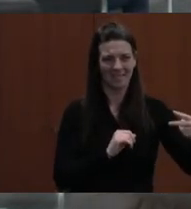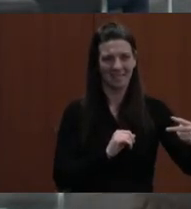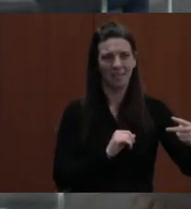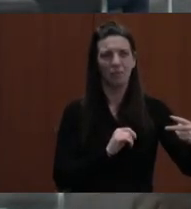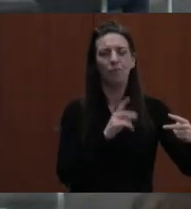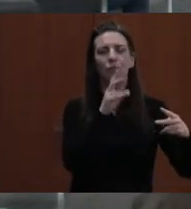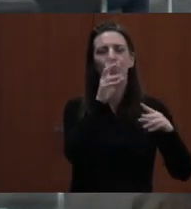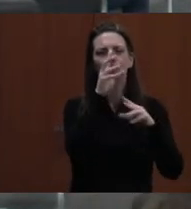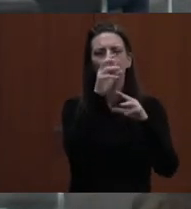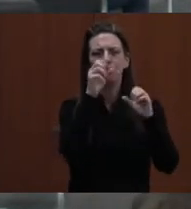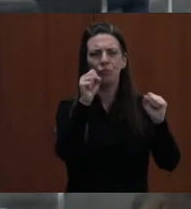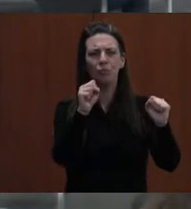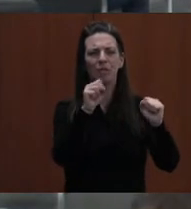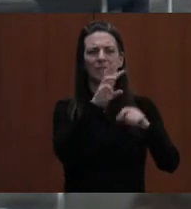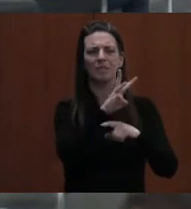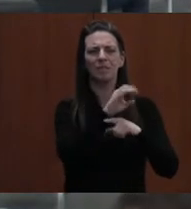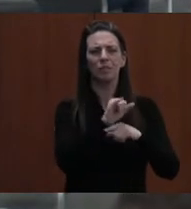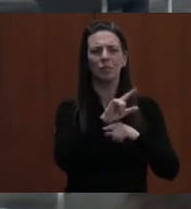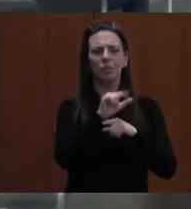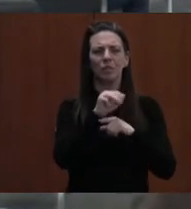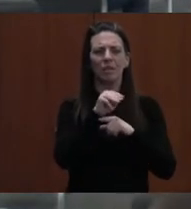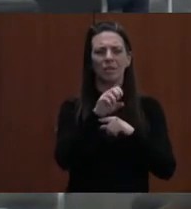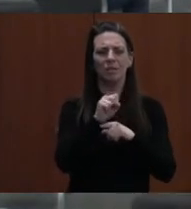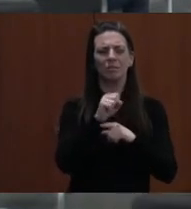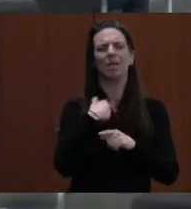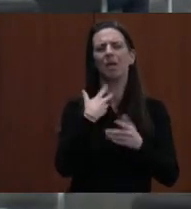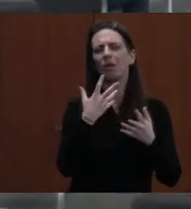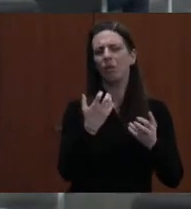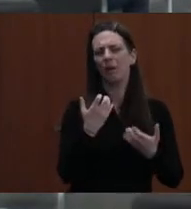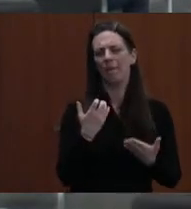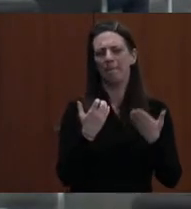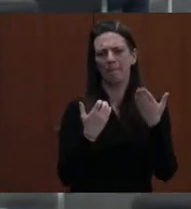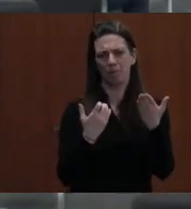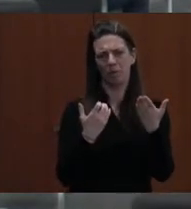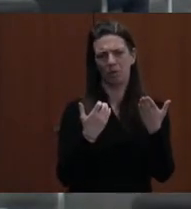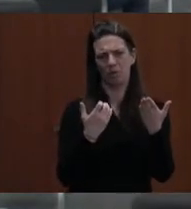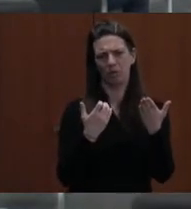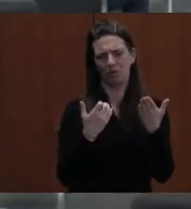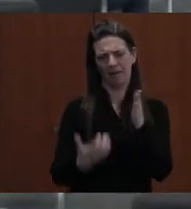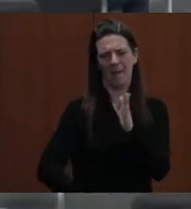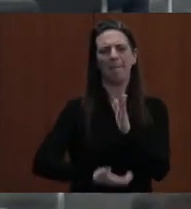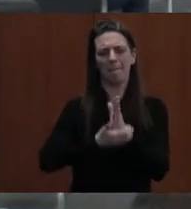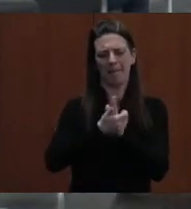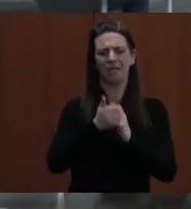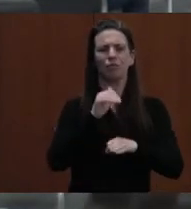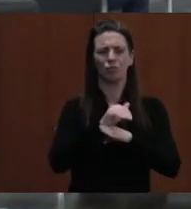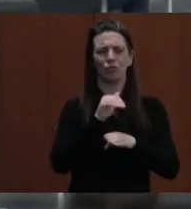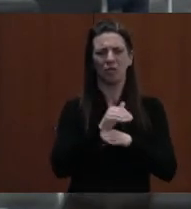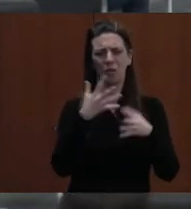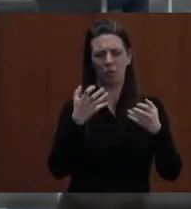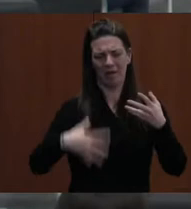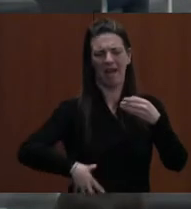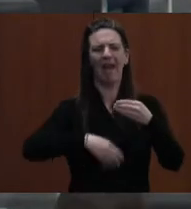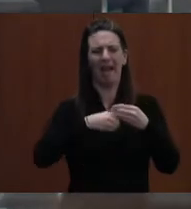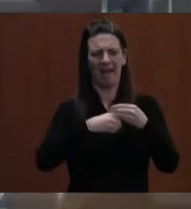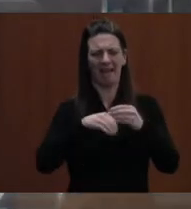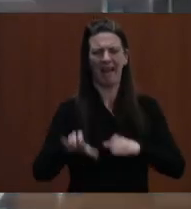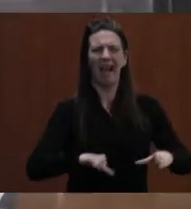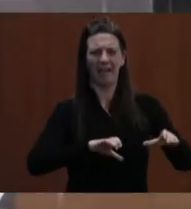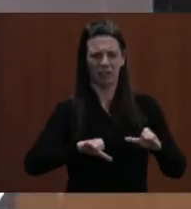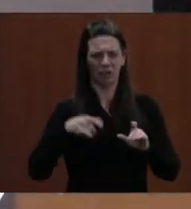President Williams, I'd like to make a motion to amend tonight's agenda to add an action item under old business